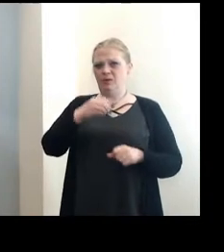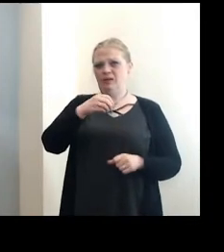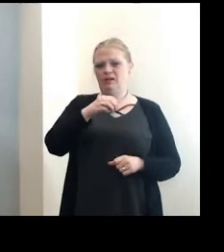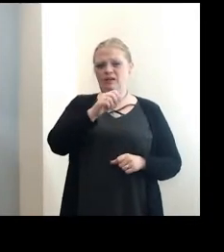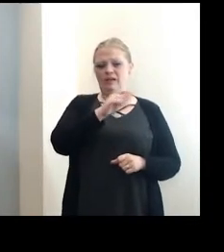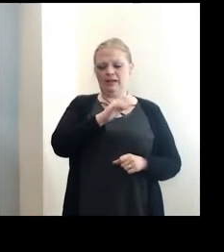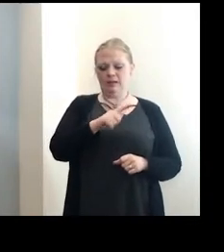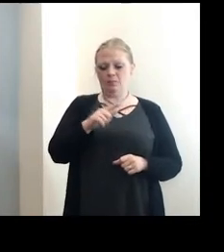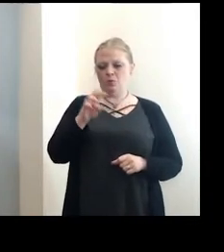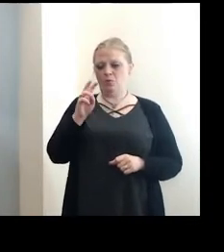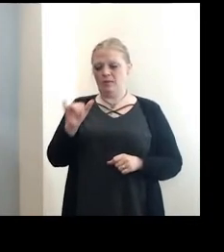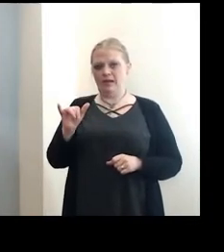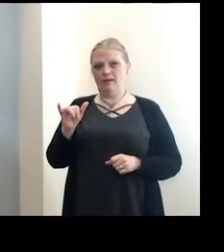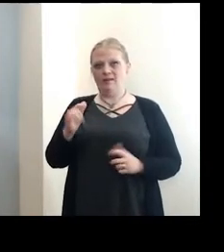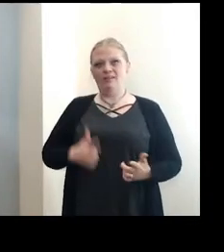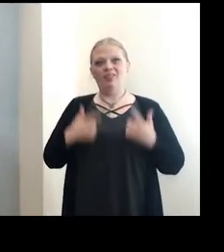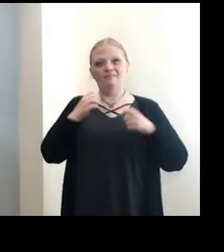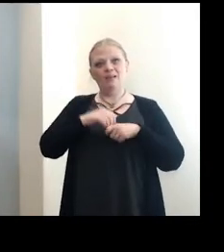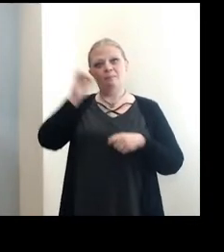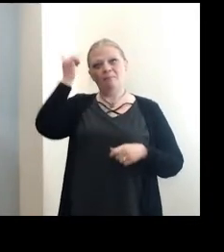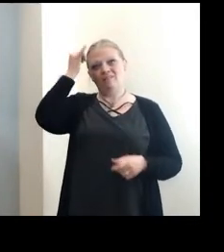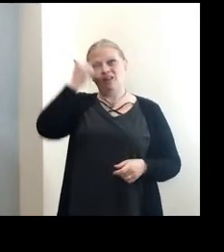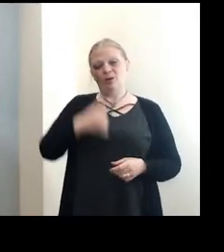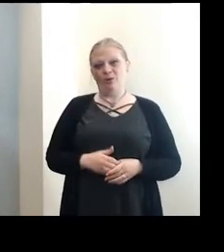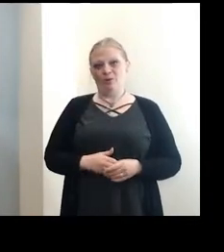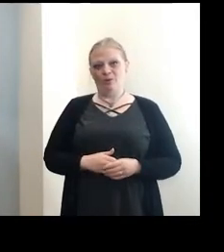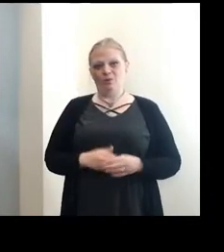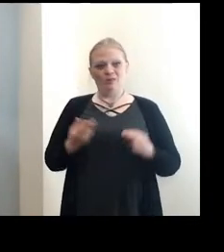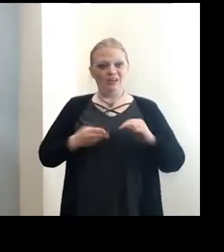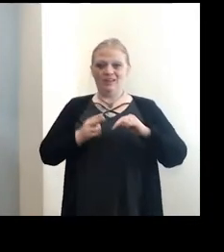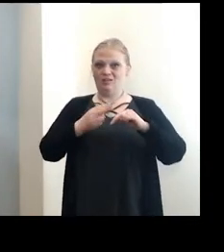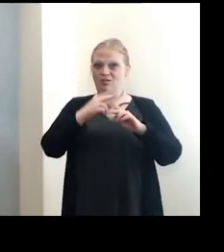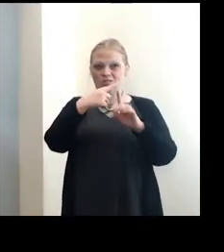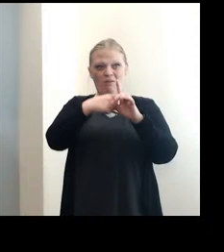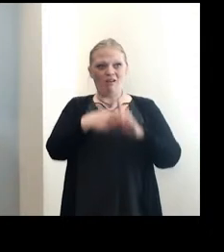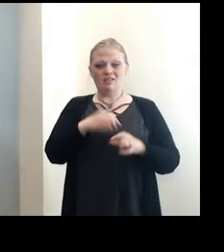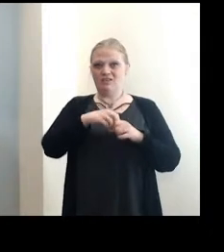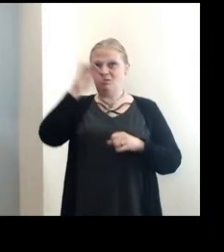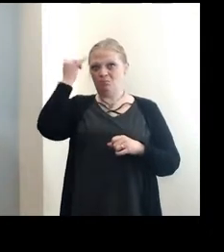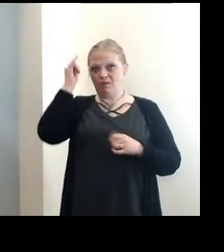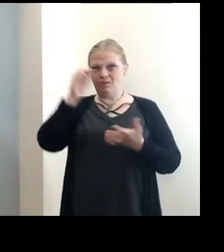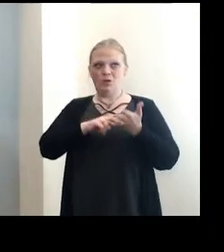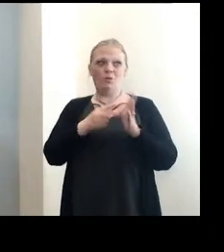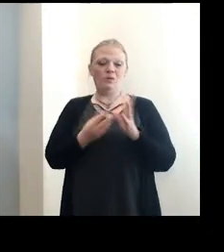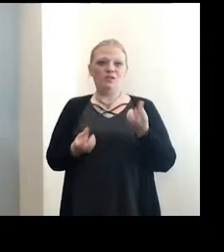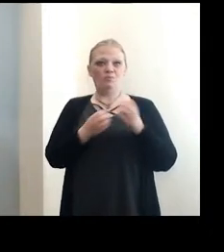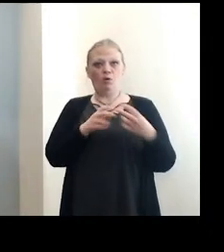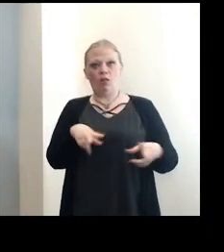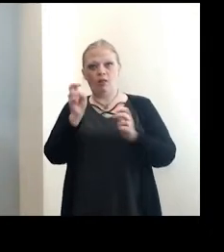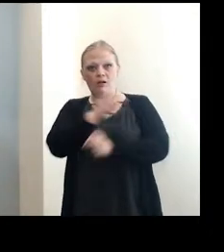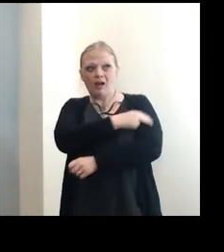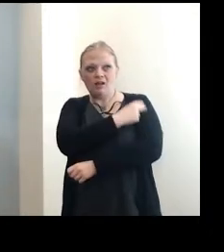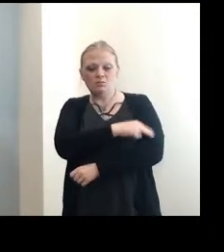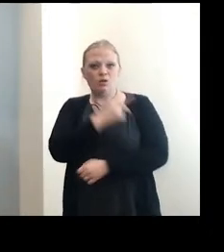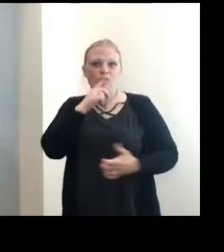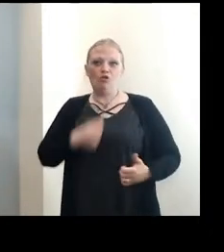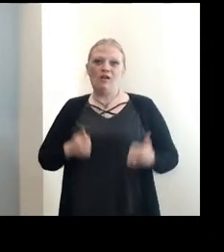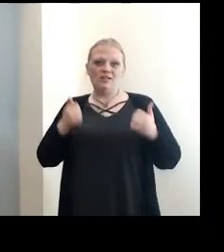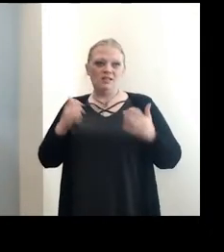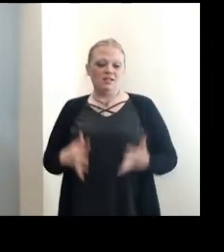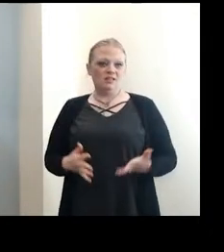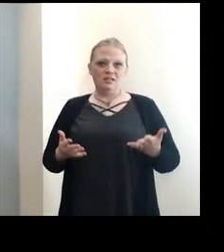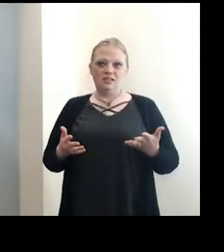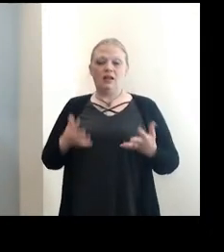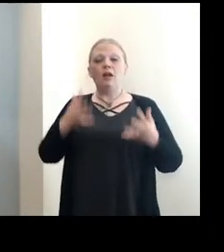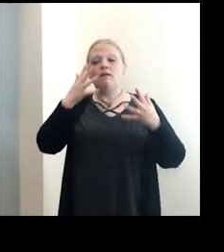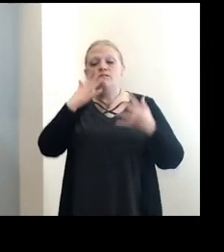reside in the city of Buffalo. The increased number of cases in the city of Buffalo means increased hospitalizations of Buffalo residents and invariably,